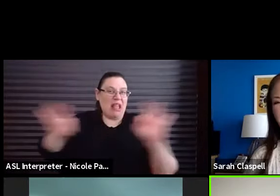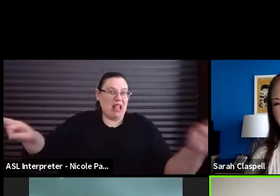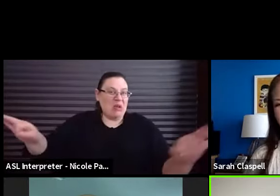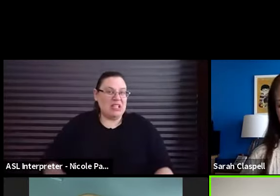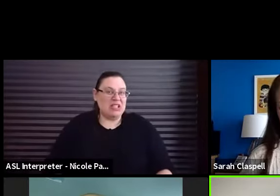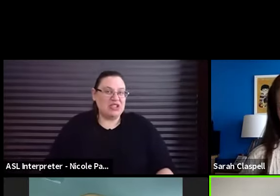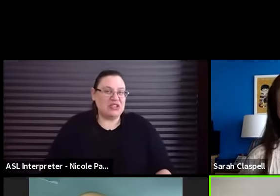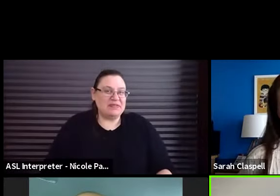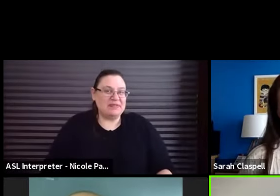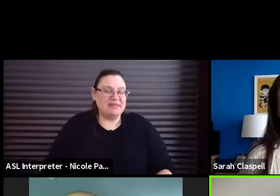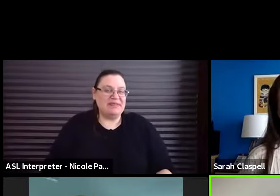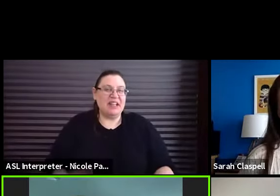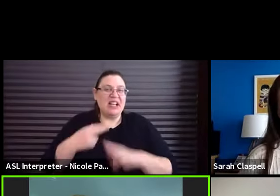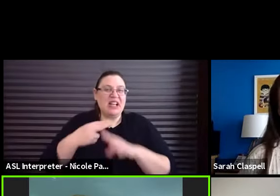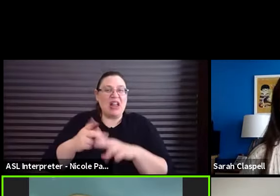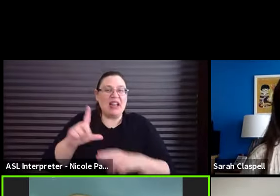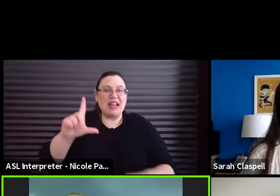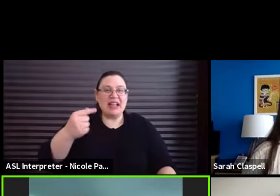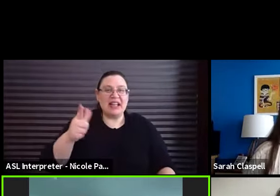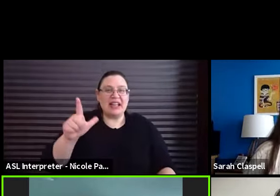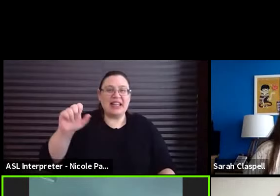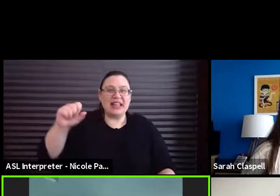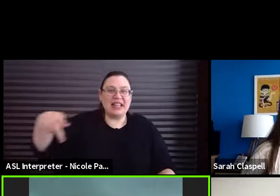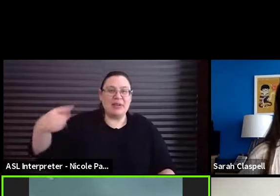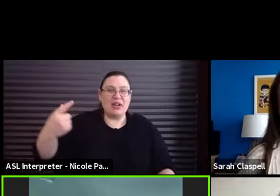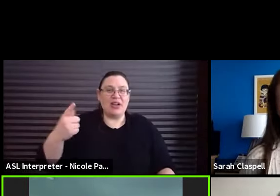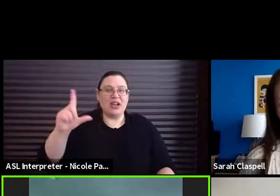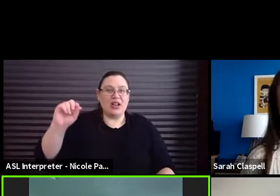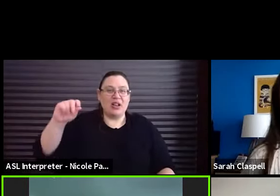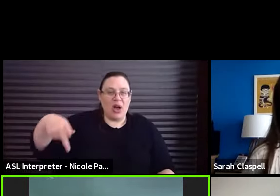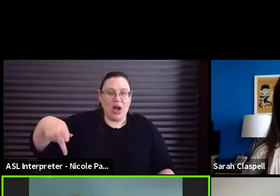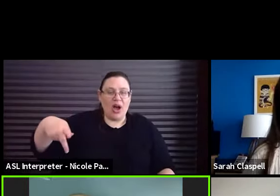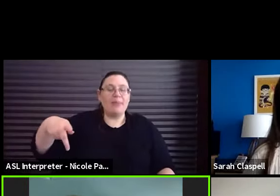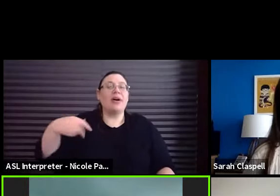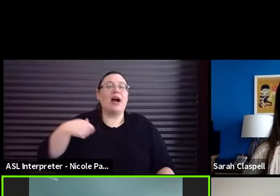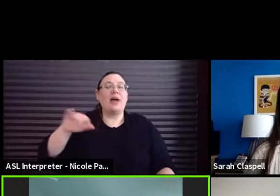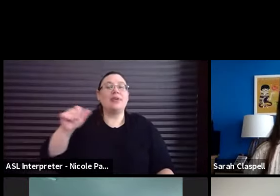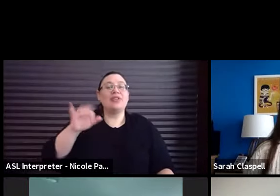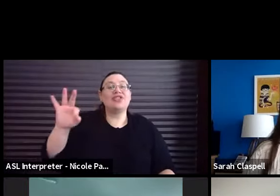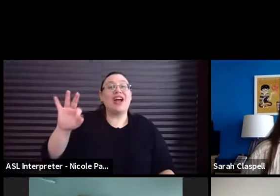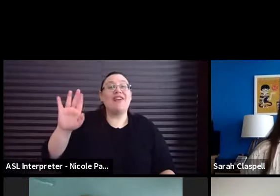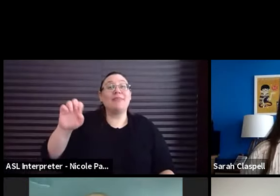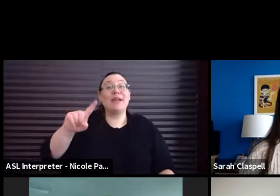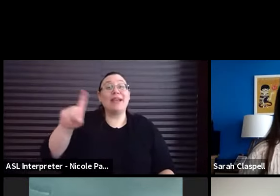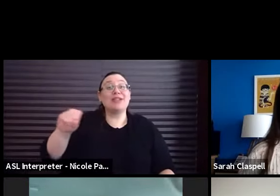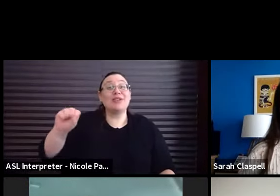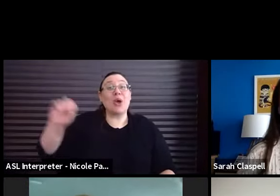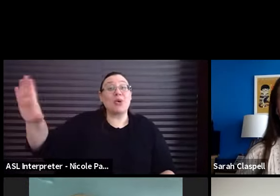I call it Gleep Glop. I was Jeff Bezos' plus one. So,